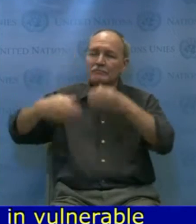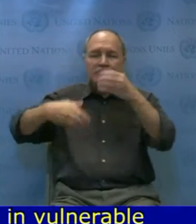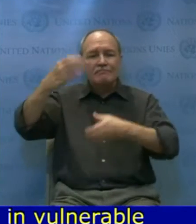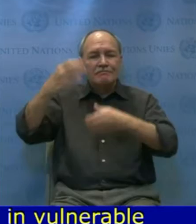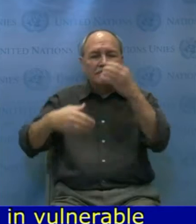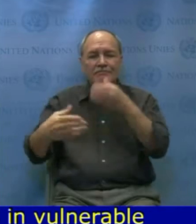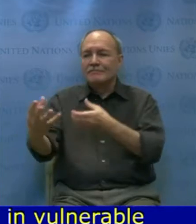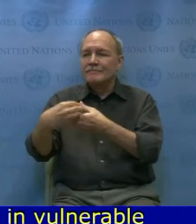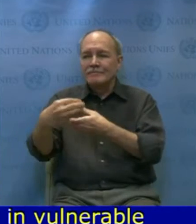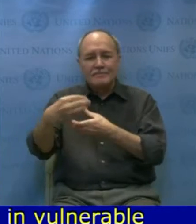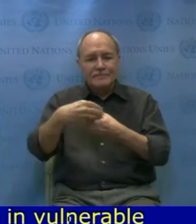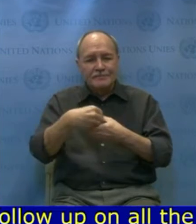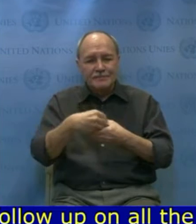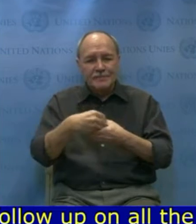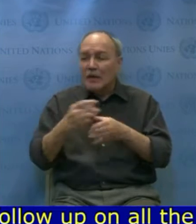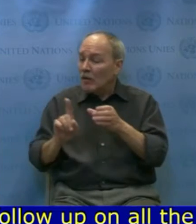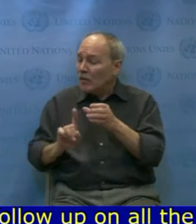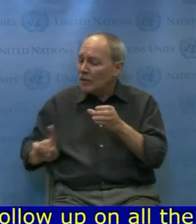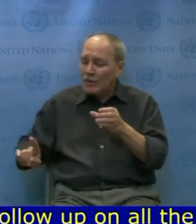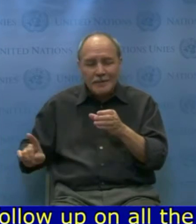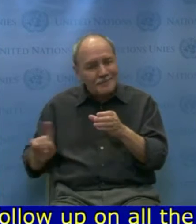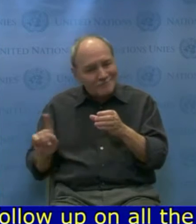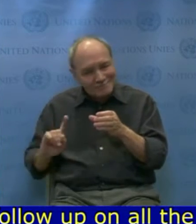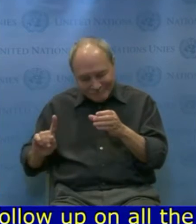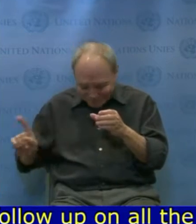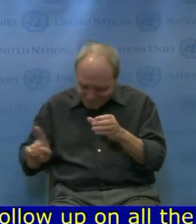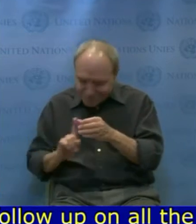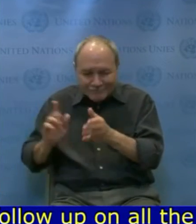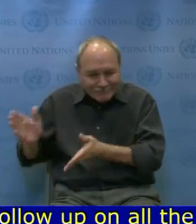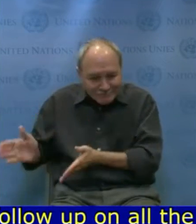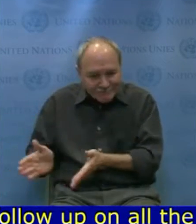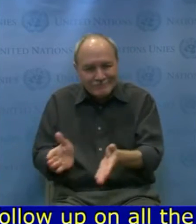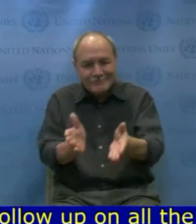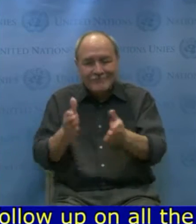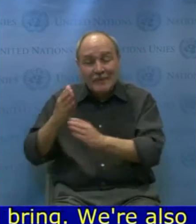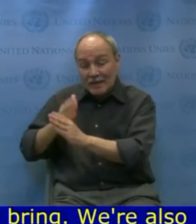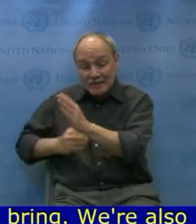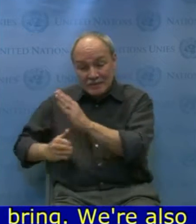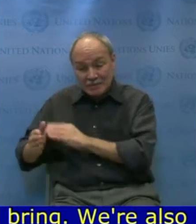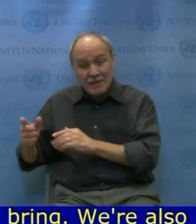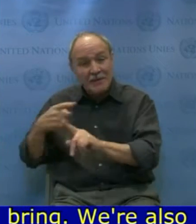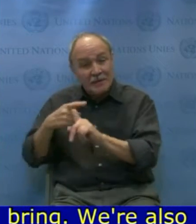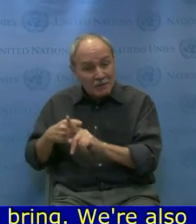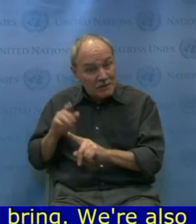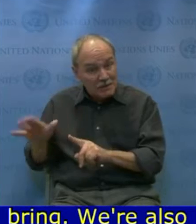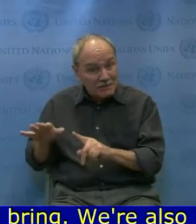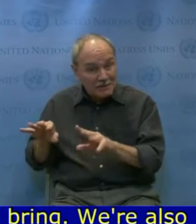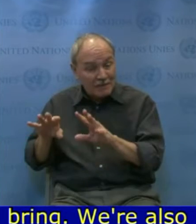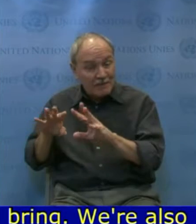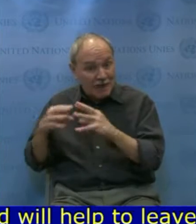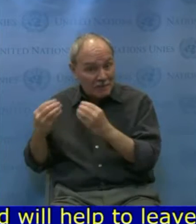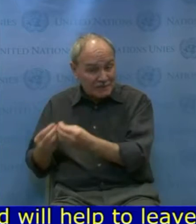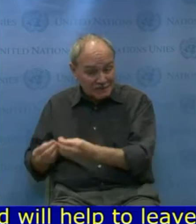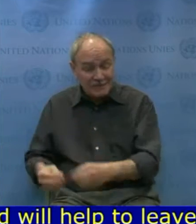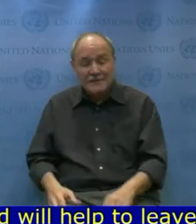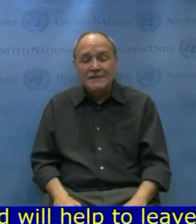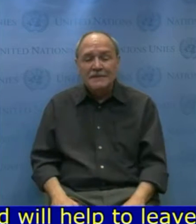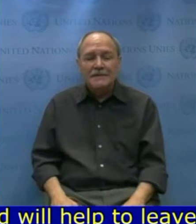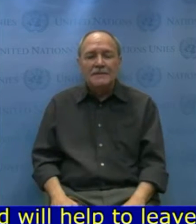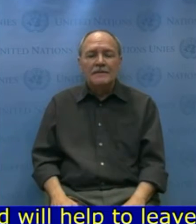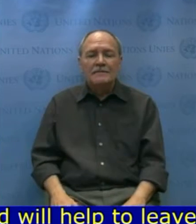to leave no one behind, especially persons with disabilities and their families. And before closing, I want to